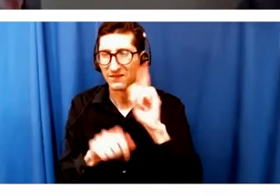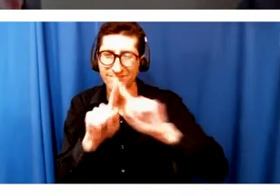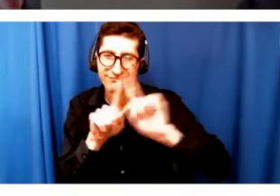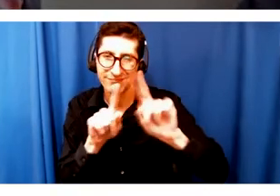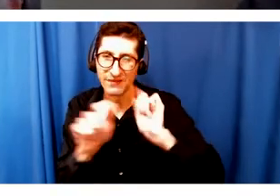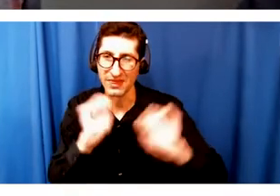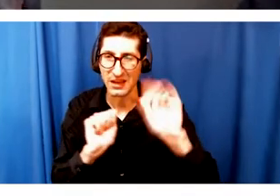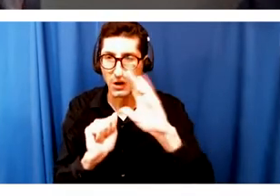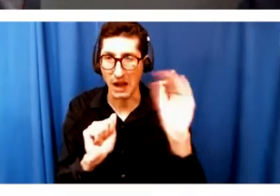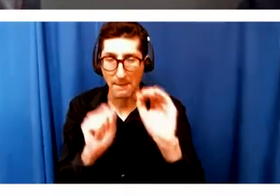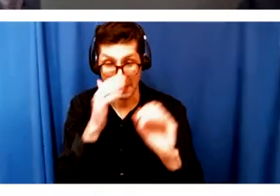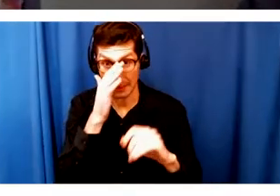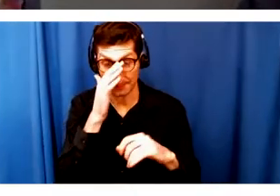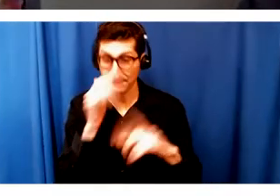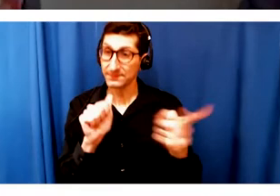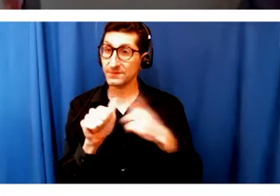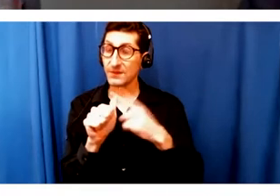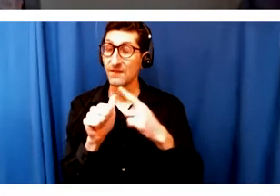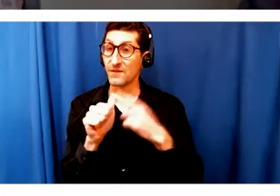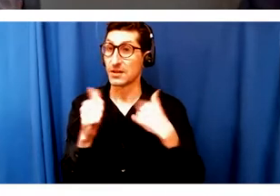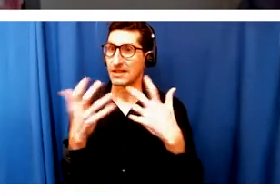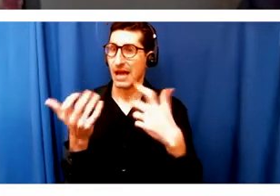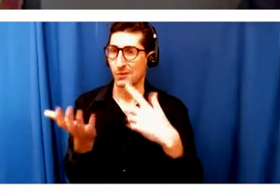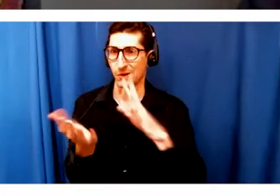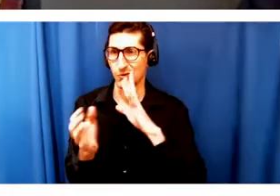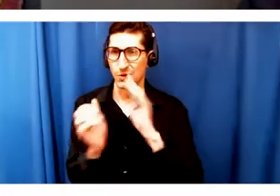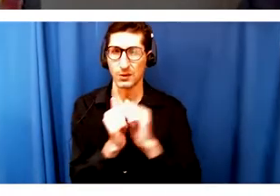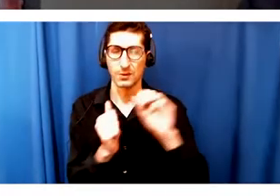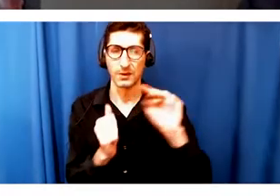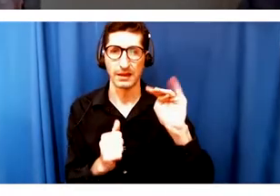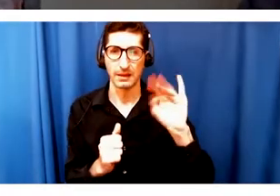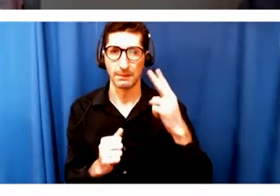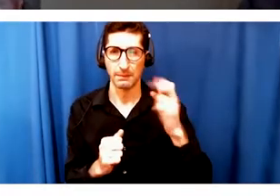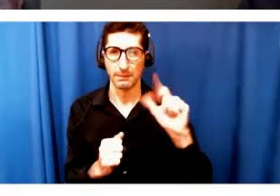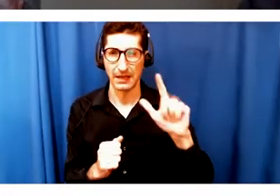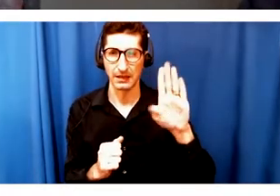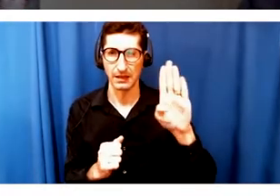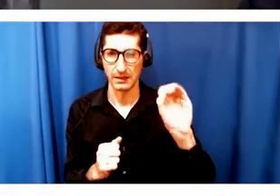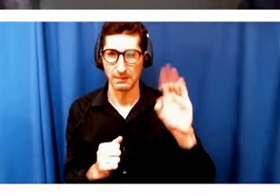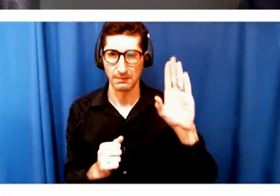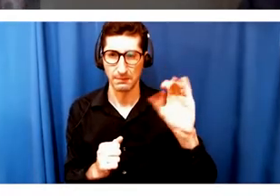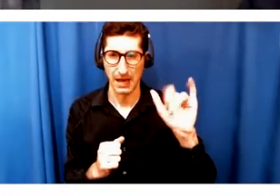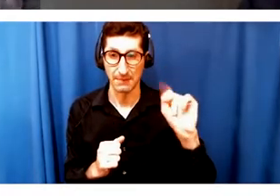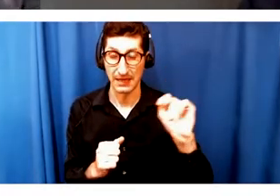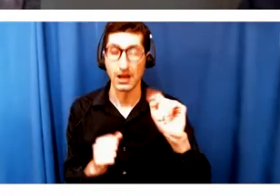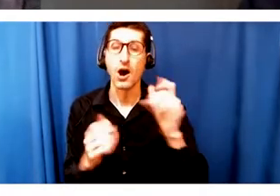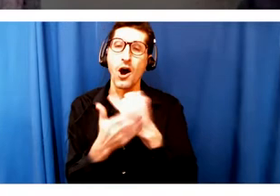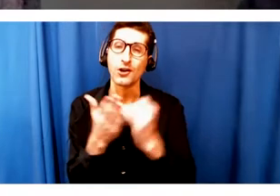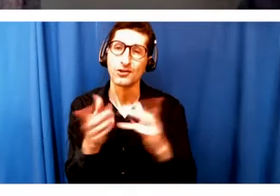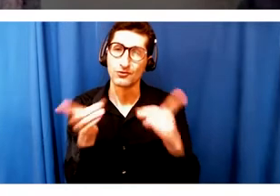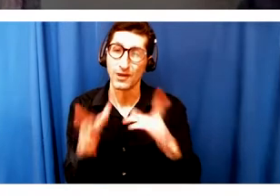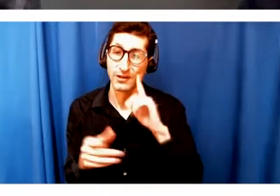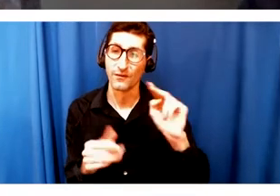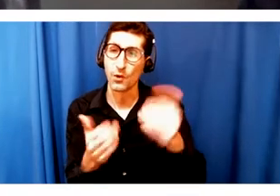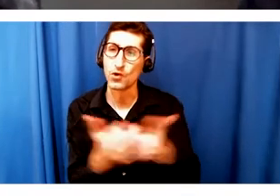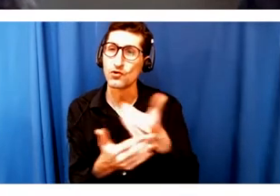want to start by first throwing it over to Michael Bobbitt, the Artistic Director at New Rep. And, Michael, I want to invite you to just tell us a little bit